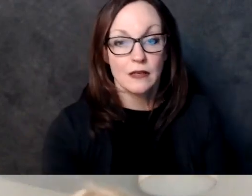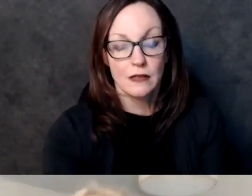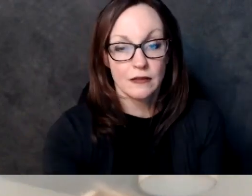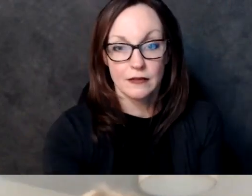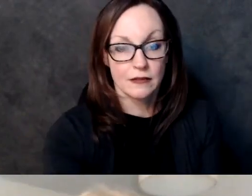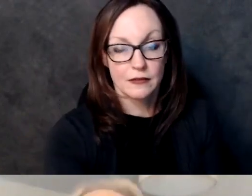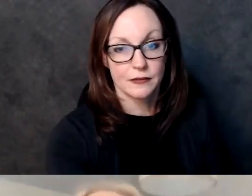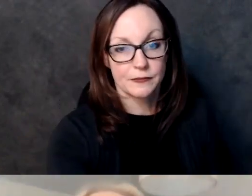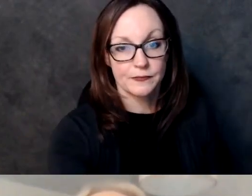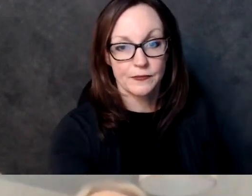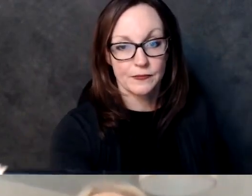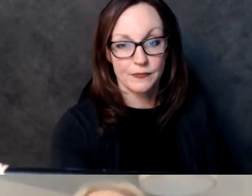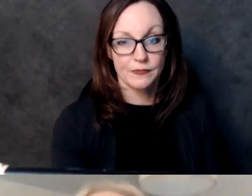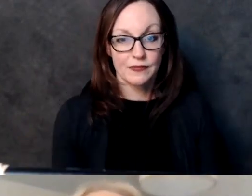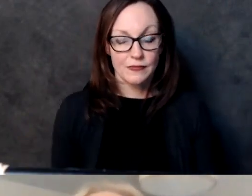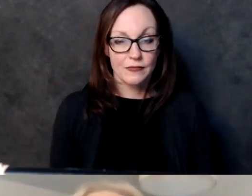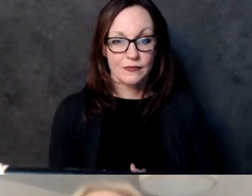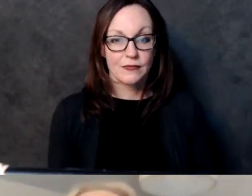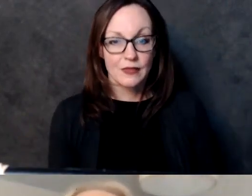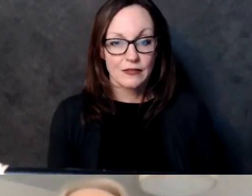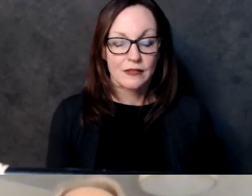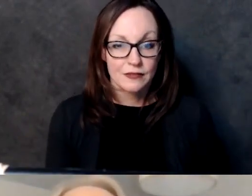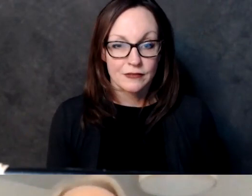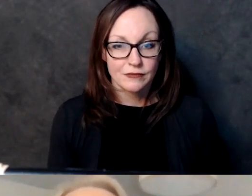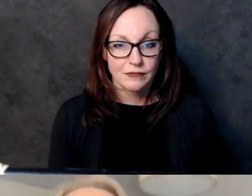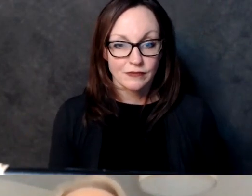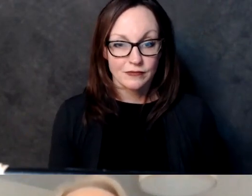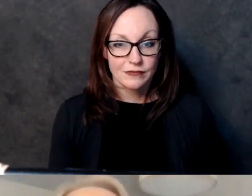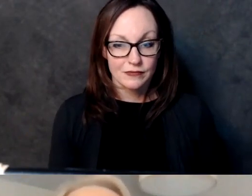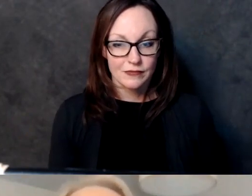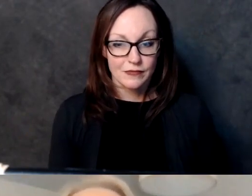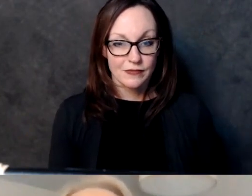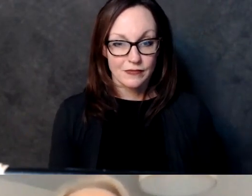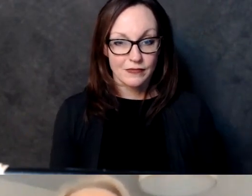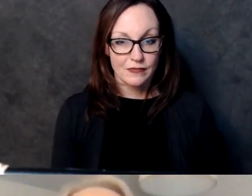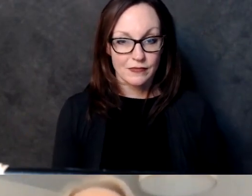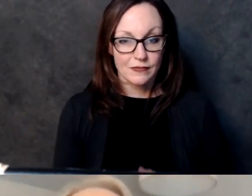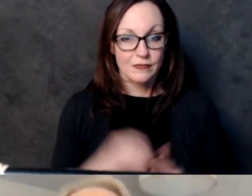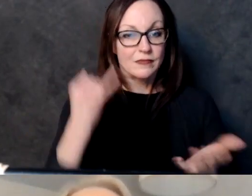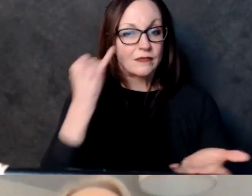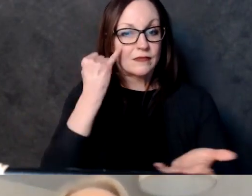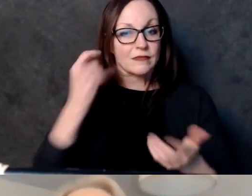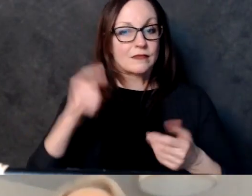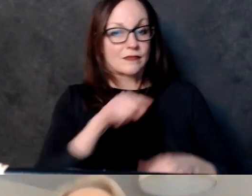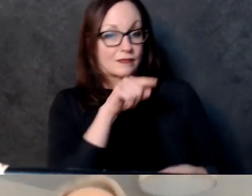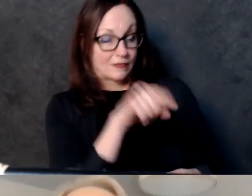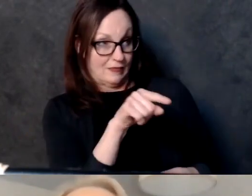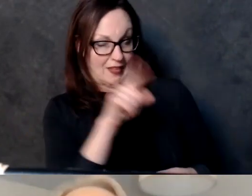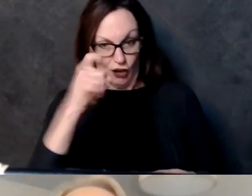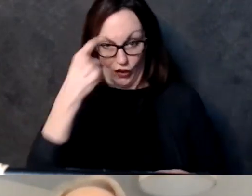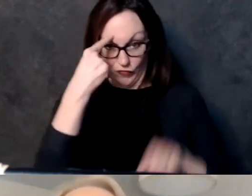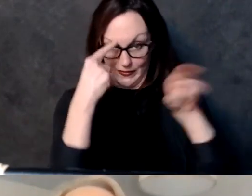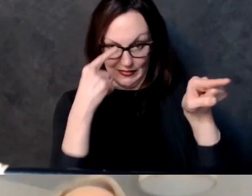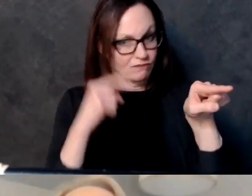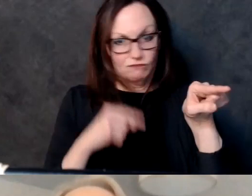be which jurisdiction it goes to uh republicans have already tried to push that the state supreme court would be able to grab